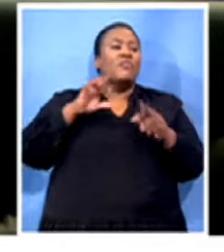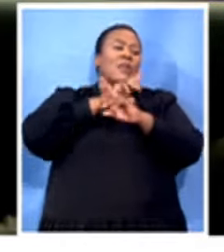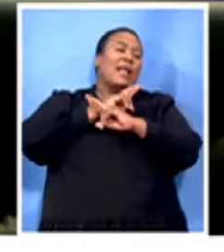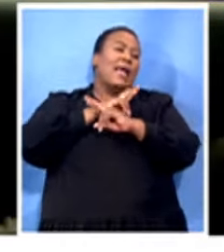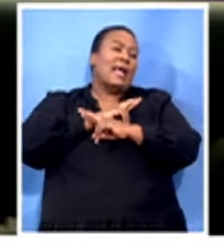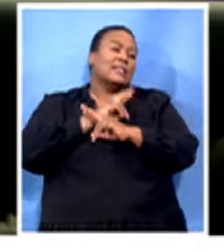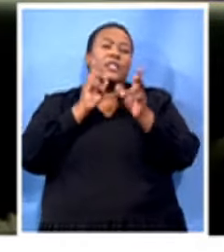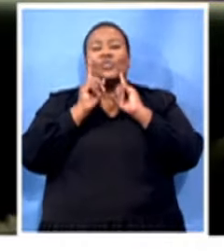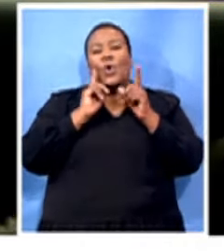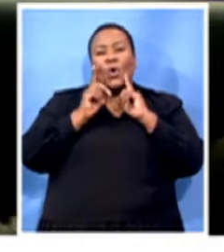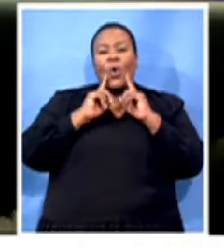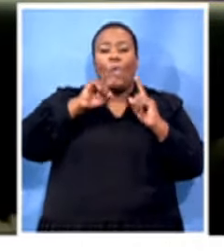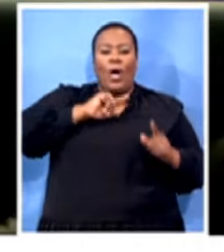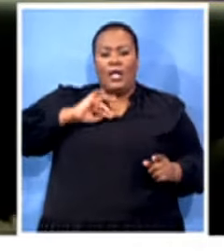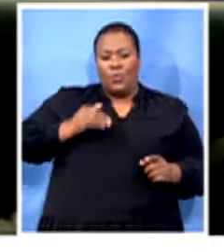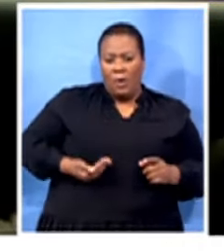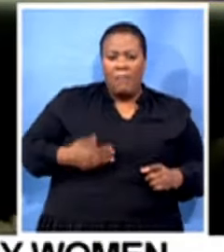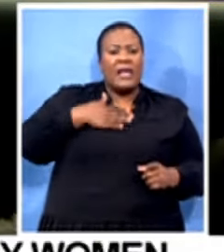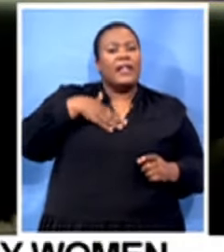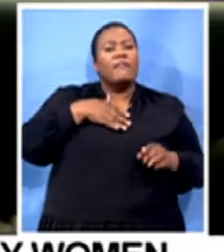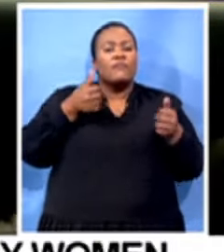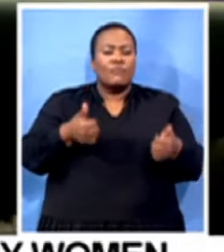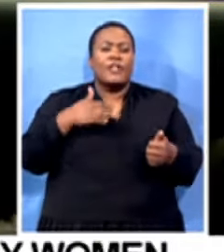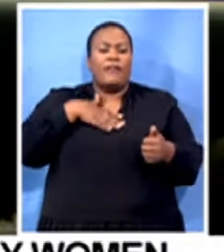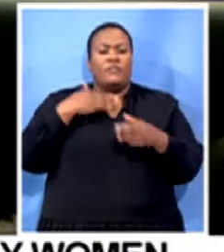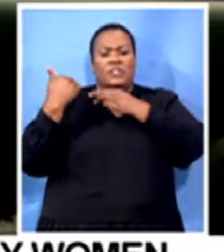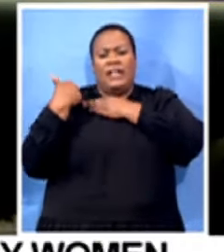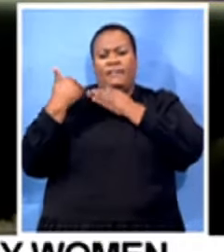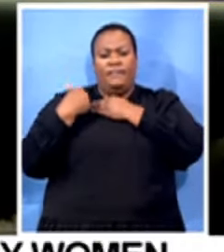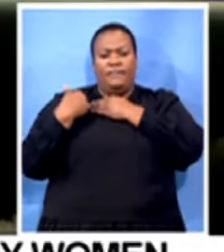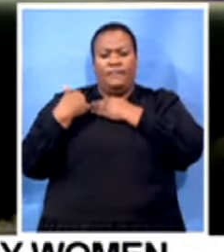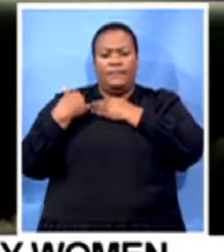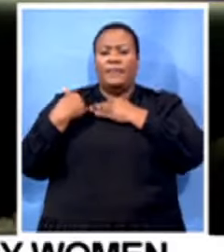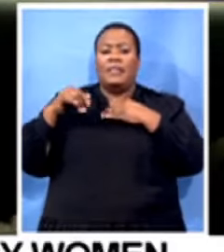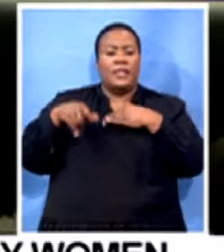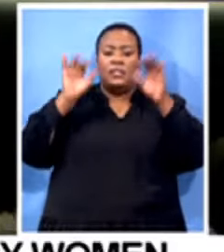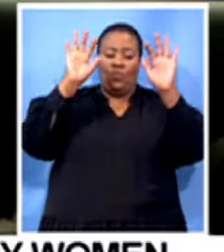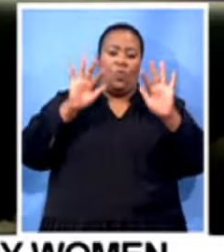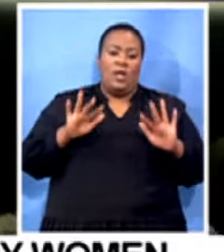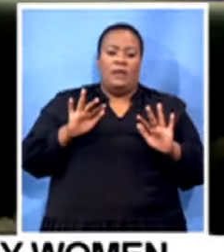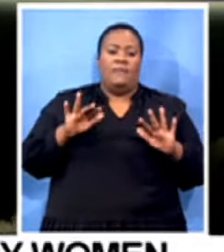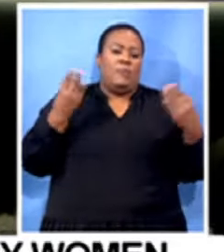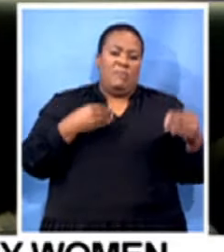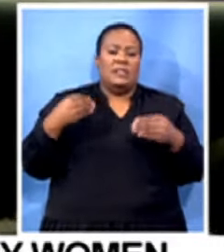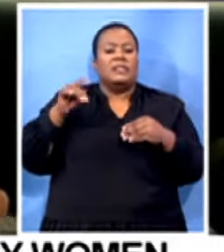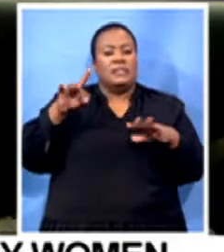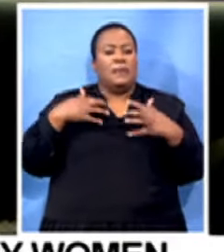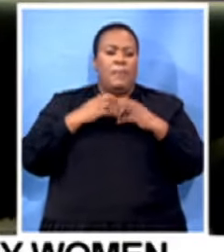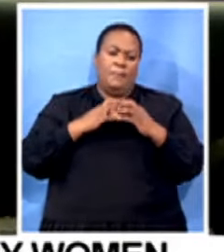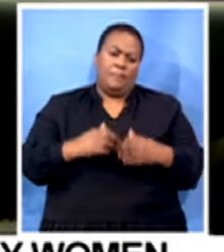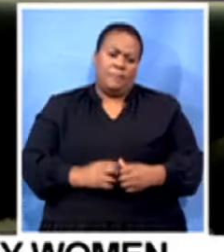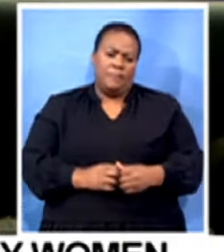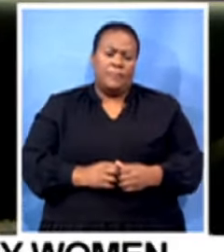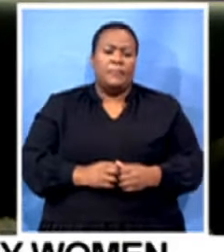because it's a woman, it's a female. So the vibe is very chilled. She couldn't have started this in a much better space and time.